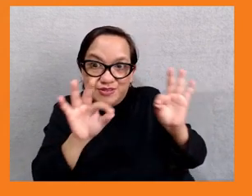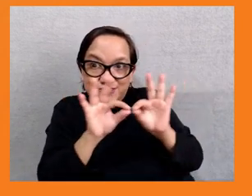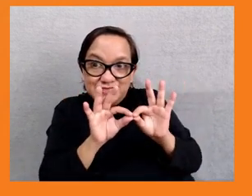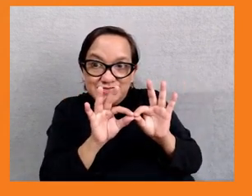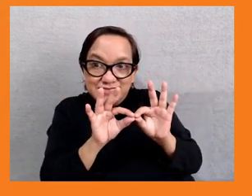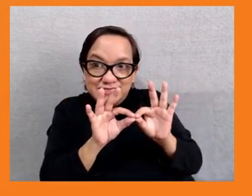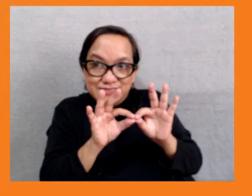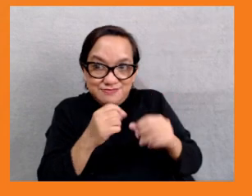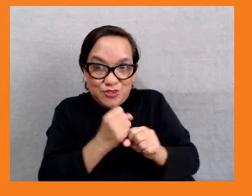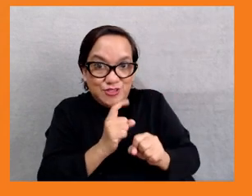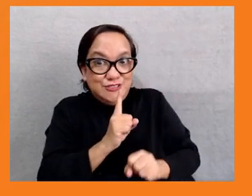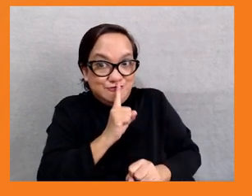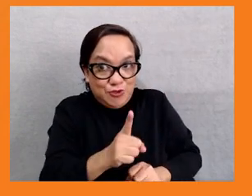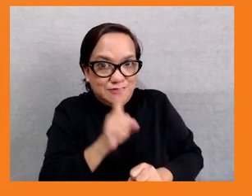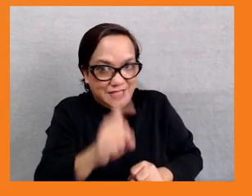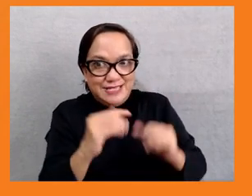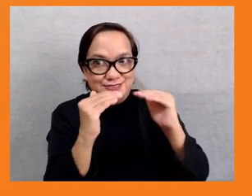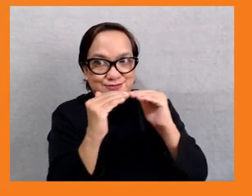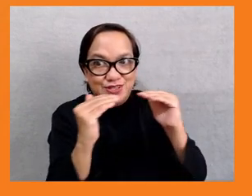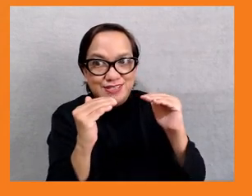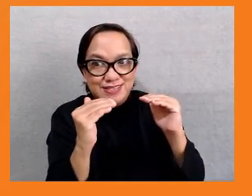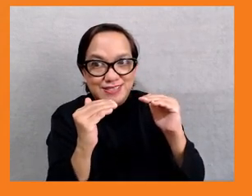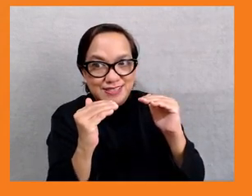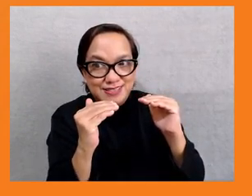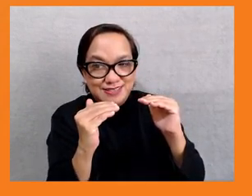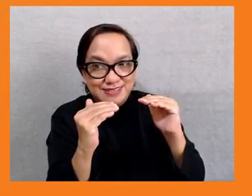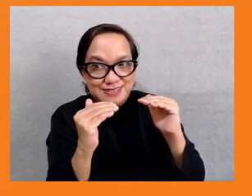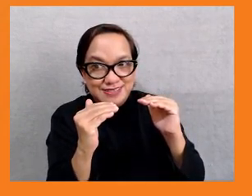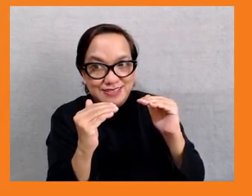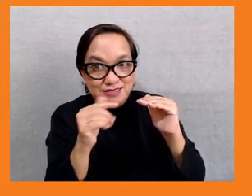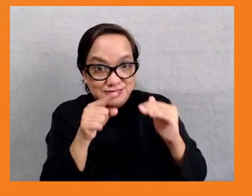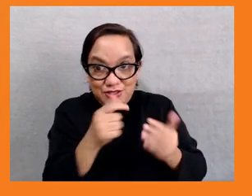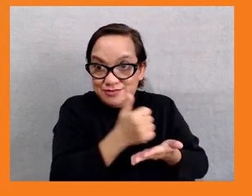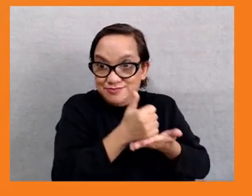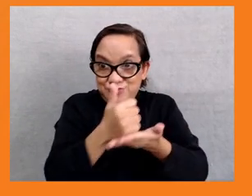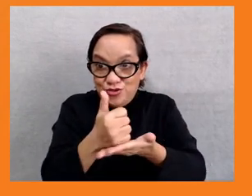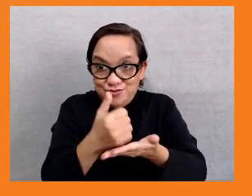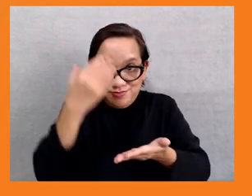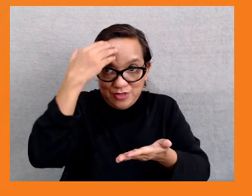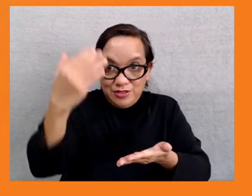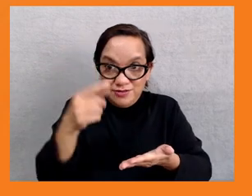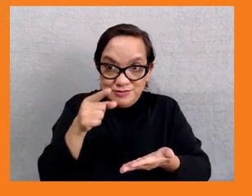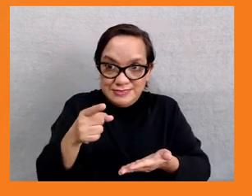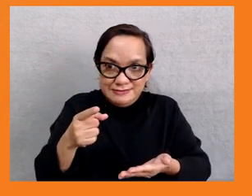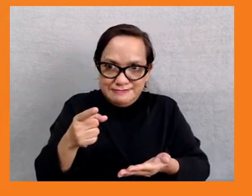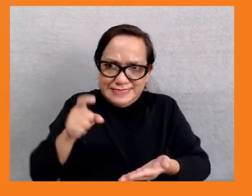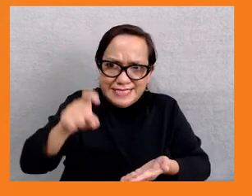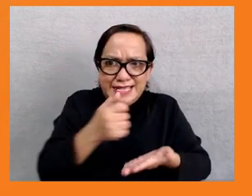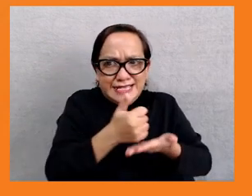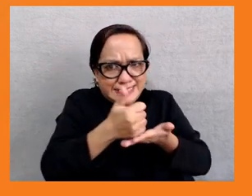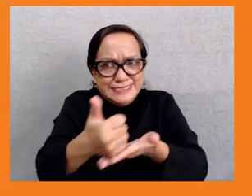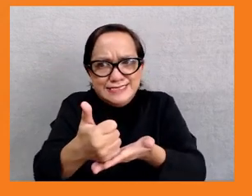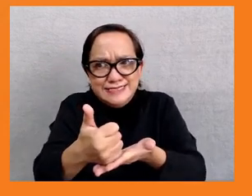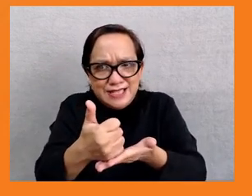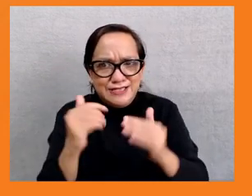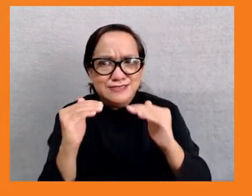as well. If a government has a concept that its citizens should be treated fairly and impartially, it's much more likely to take policies which